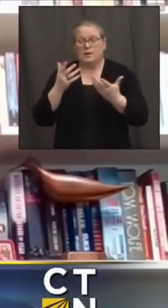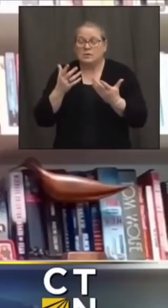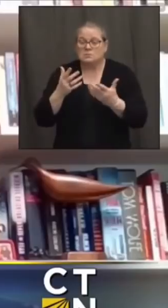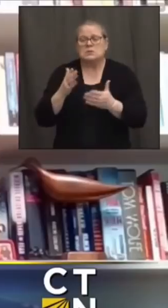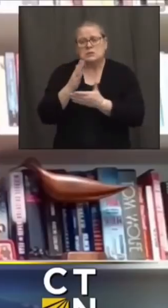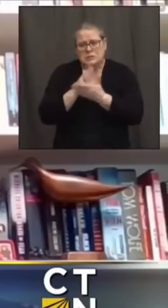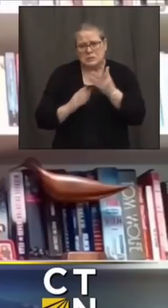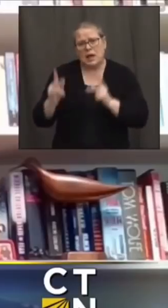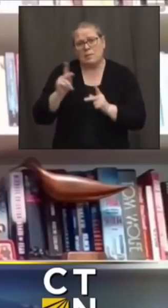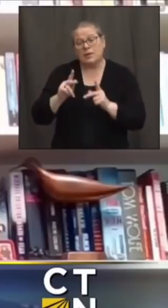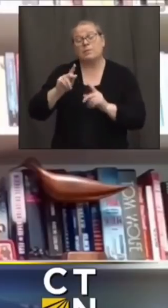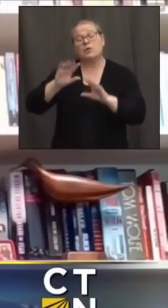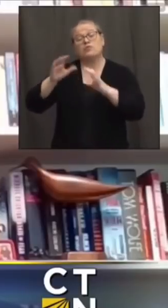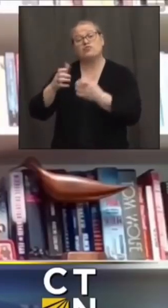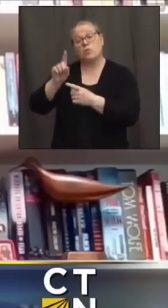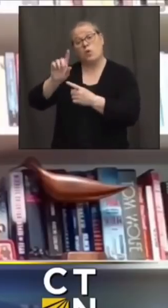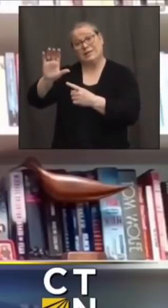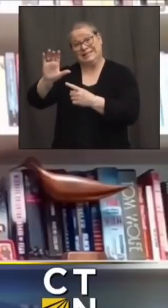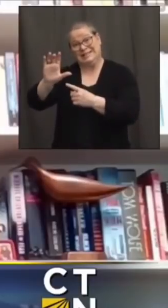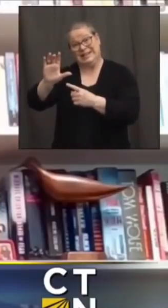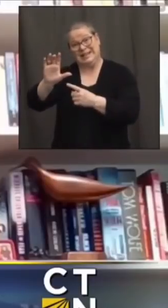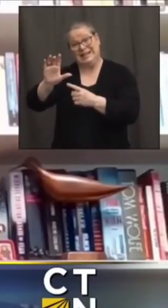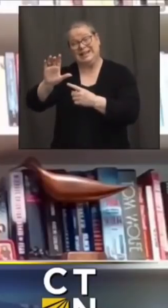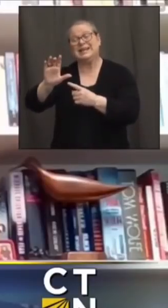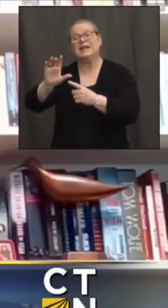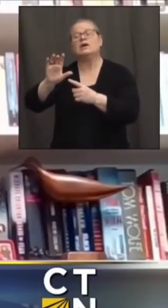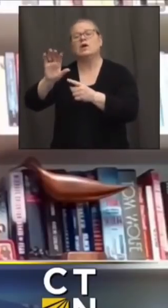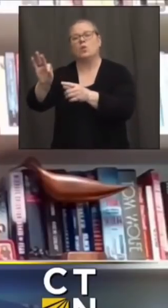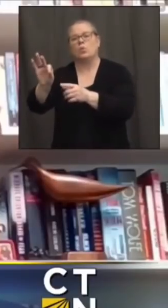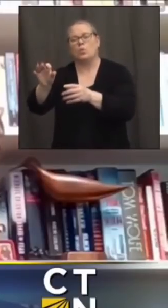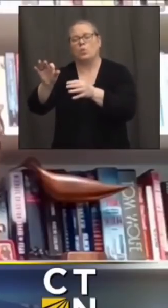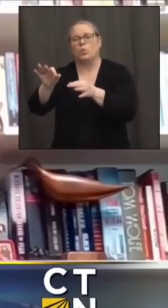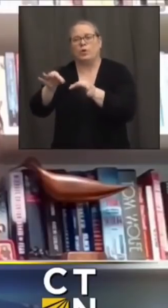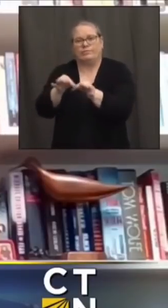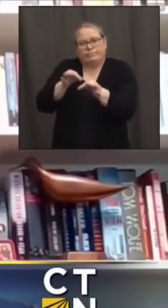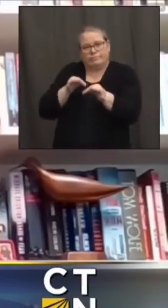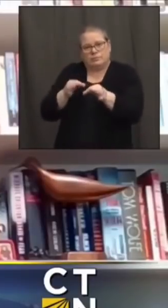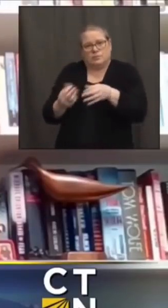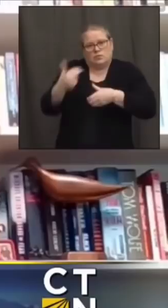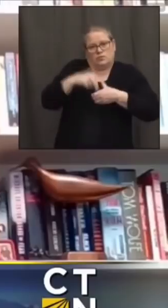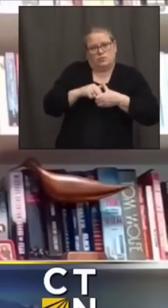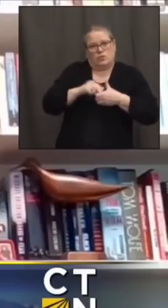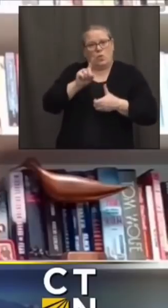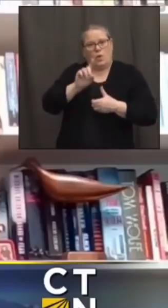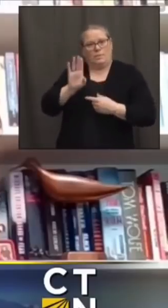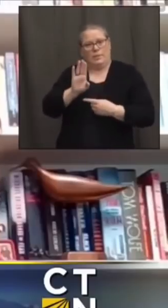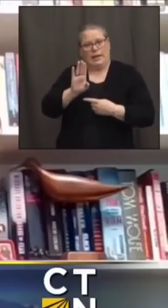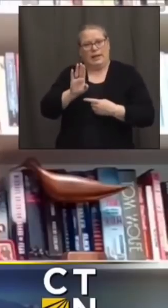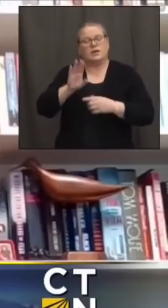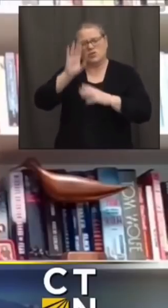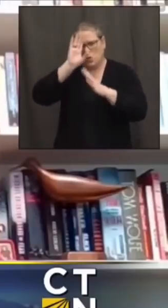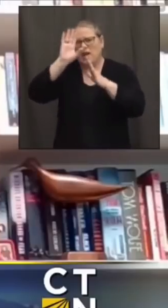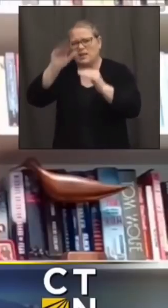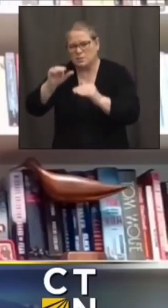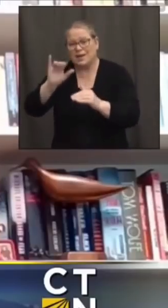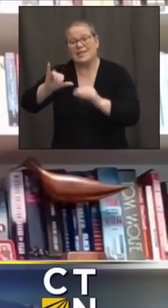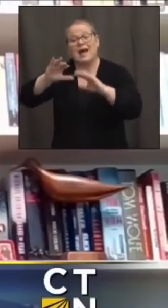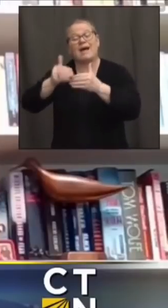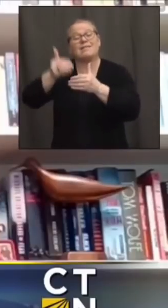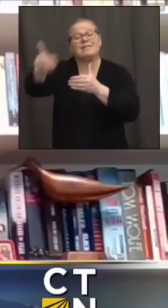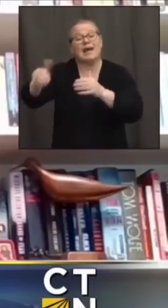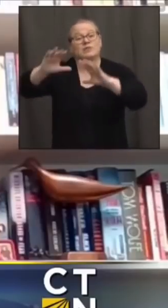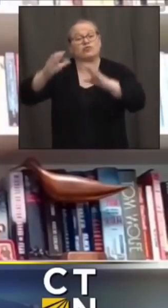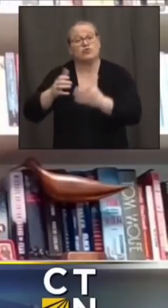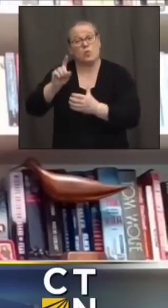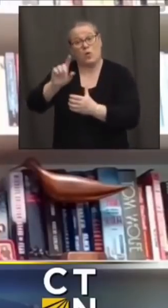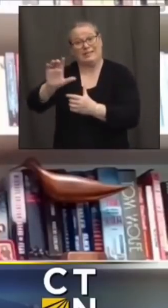people from the 1c category into 1b the general population timeline we expect is still the summertime and and aiming to